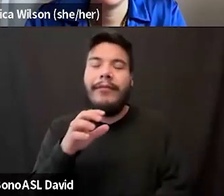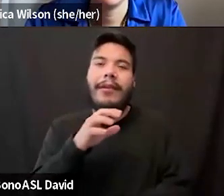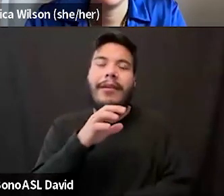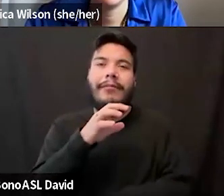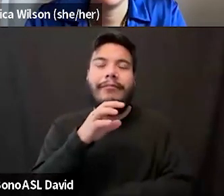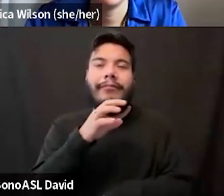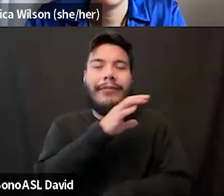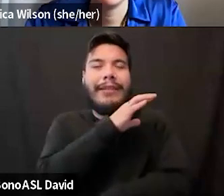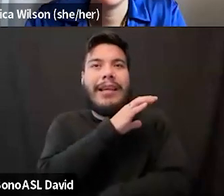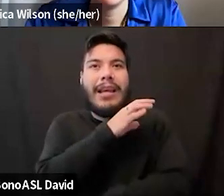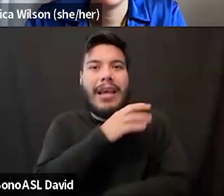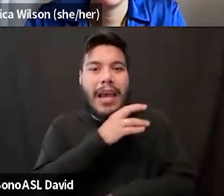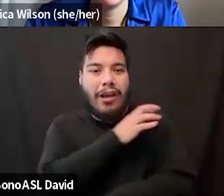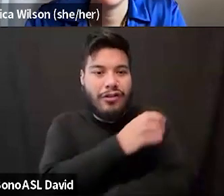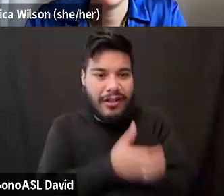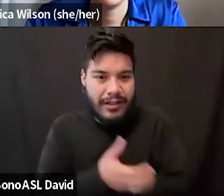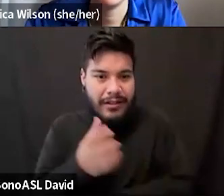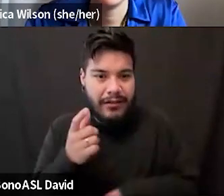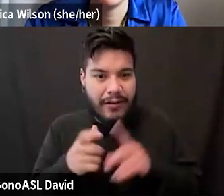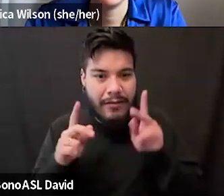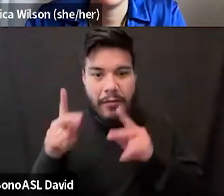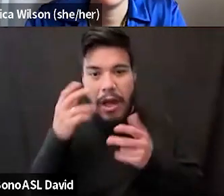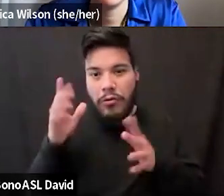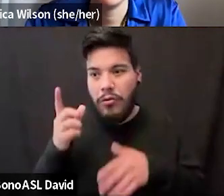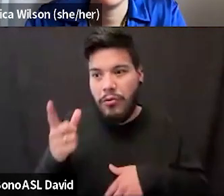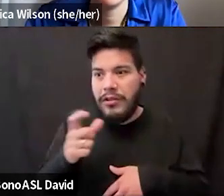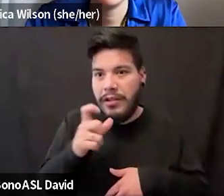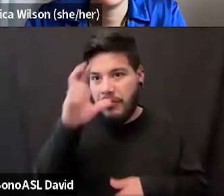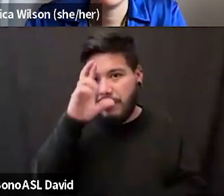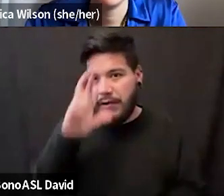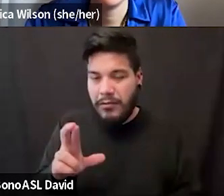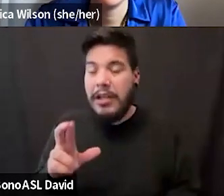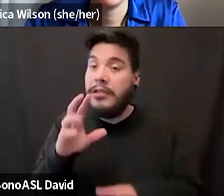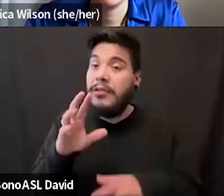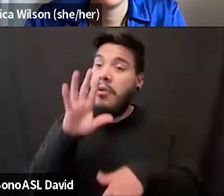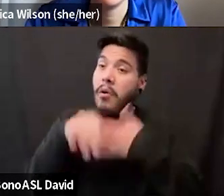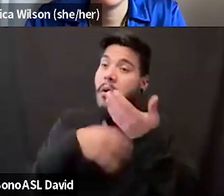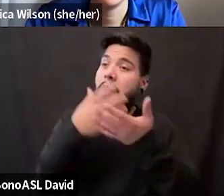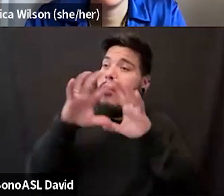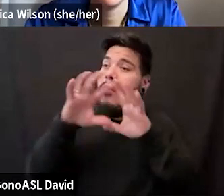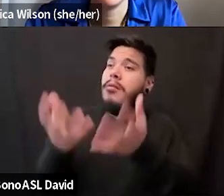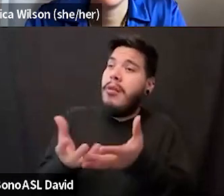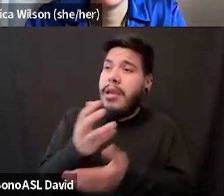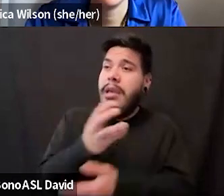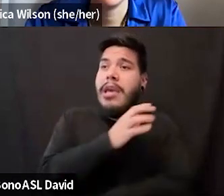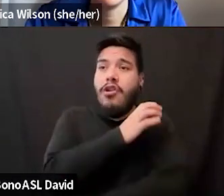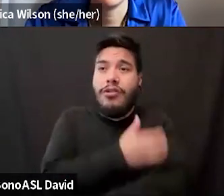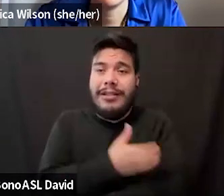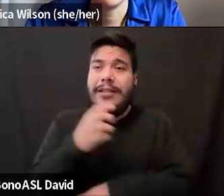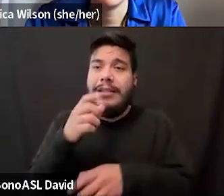I don't know you like that yet. Like, it's not just that sort of respectful term. It is the whole energy and package that comes with it.